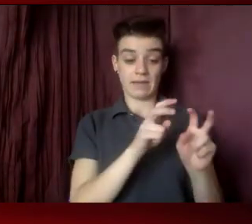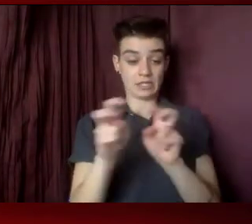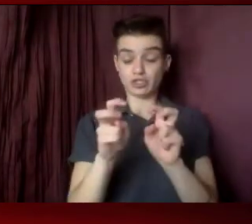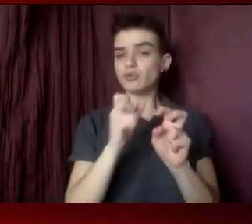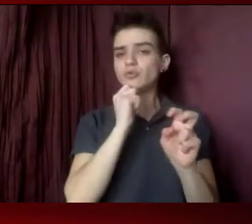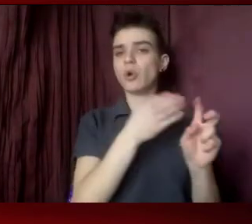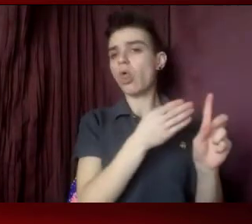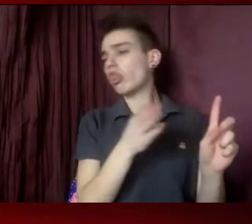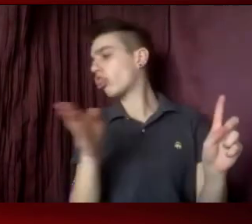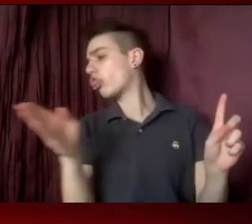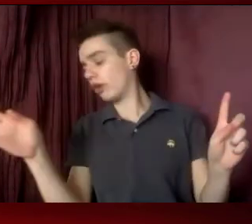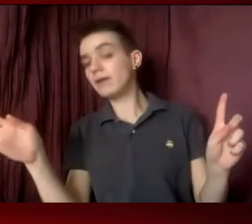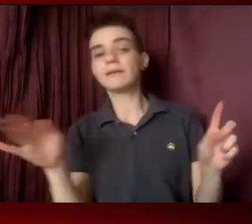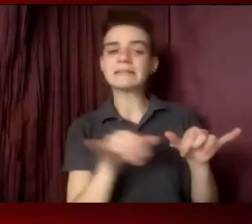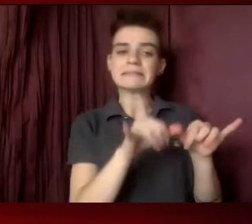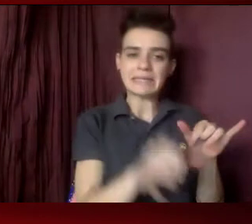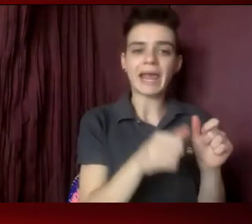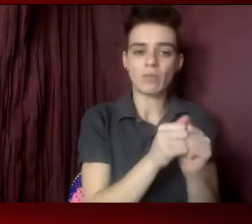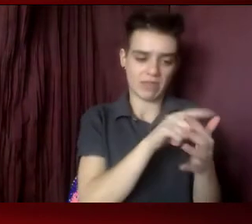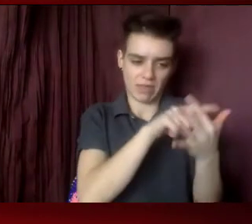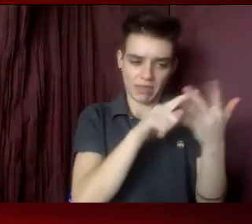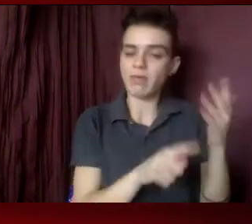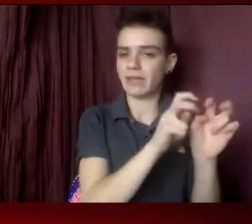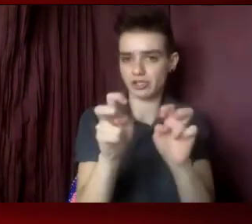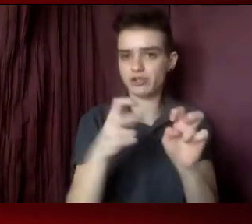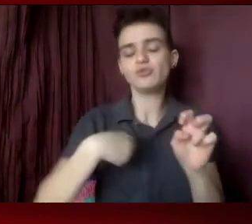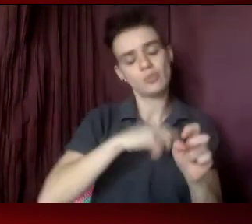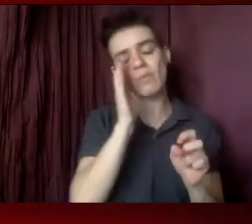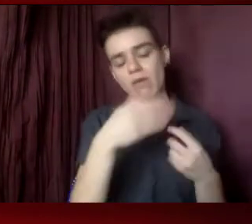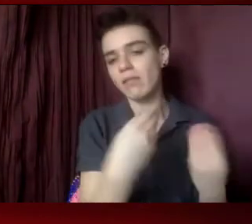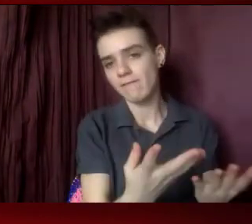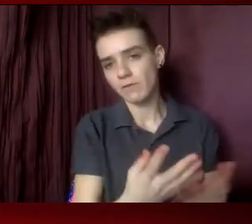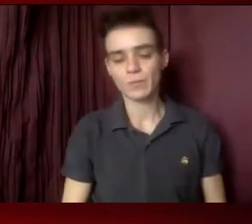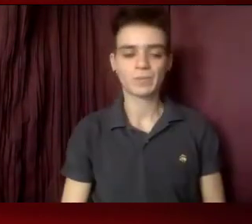with the AIDS Watch policy brief issues that you'll be given later today.